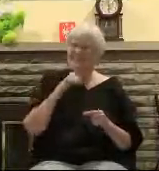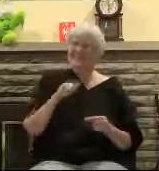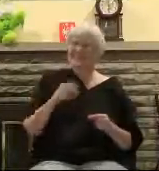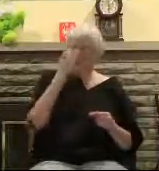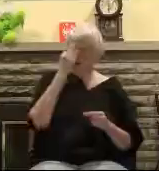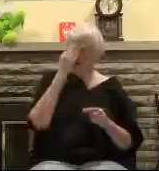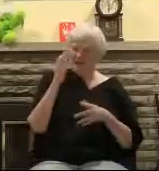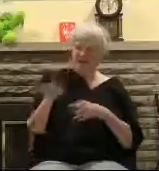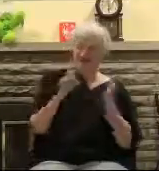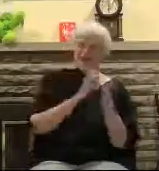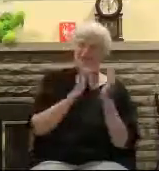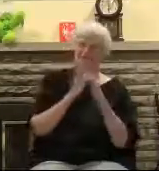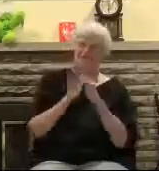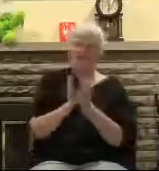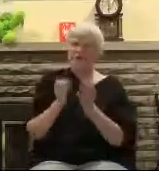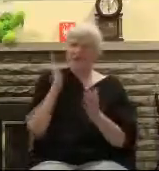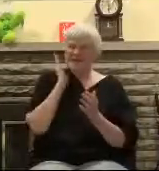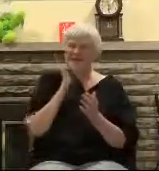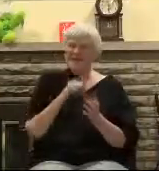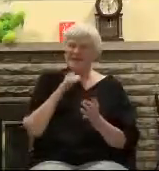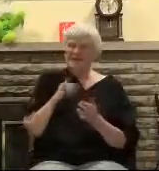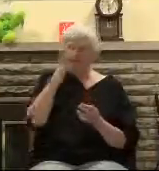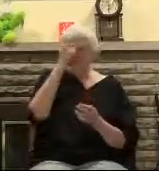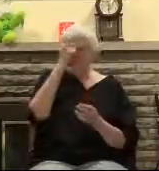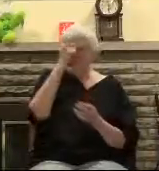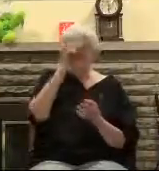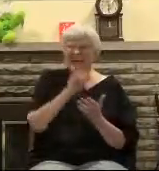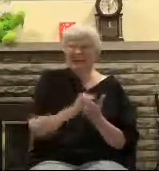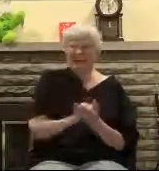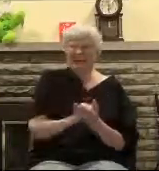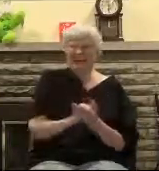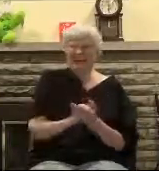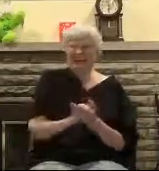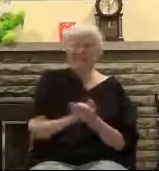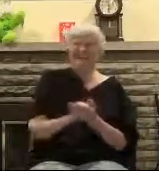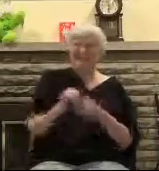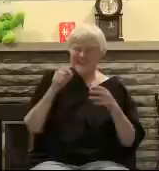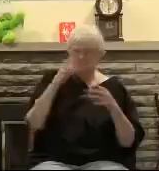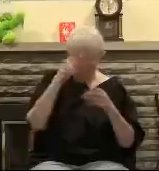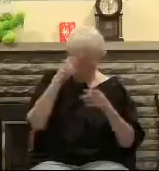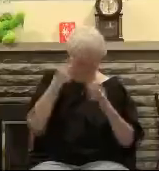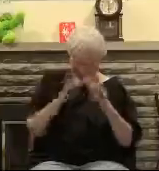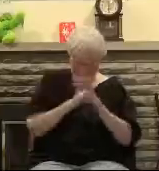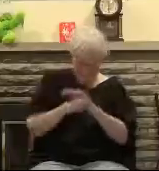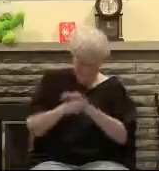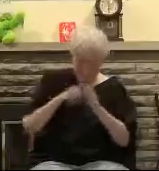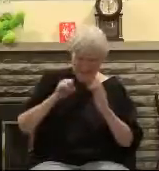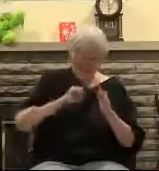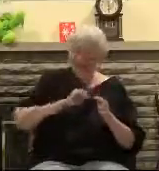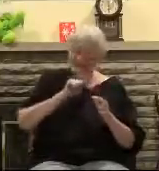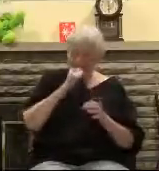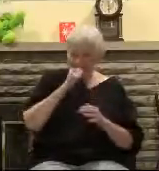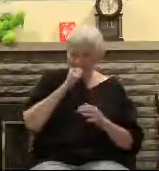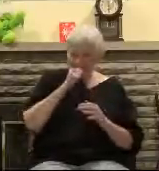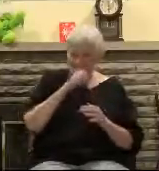at anybody and just said I am You've said I am Greg I'm here I was born I date and I'm here